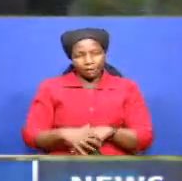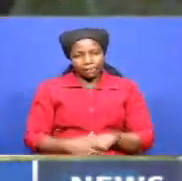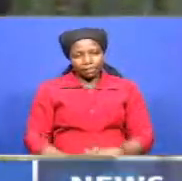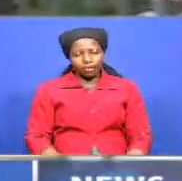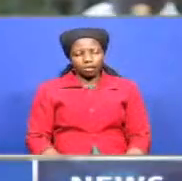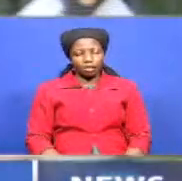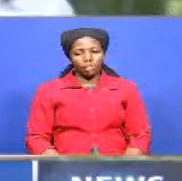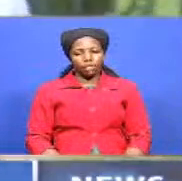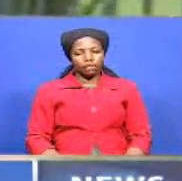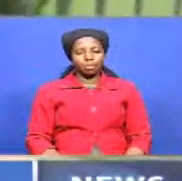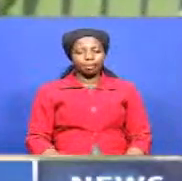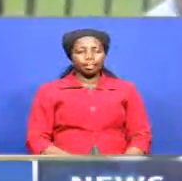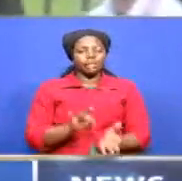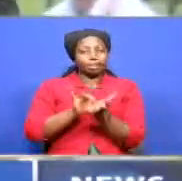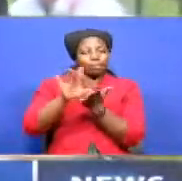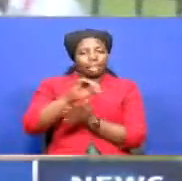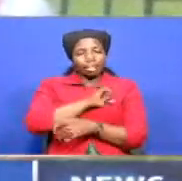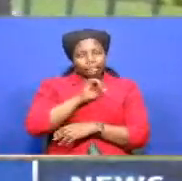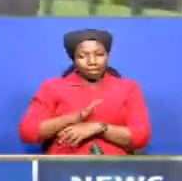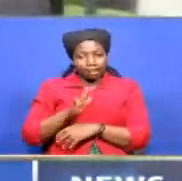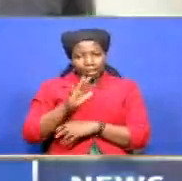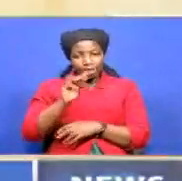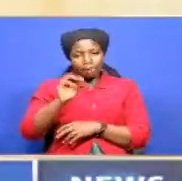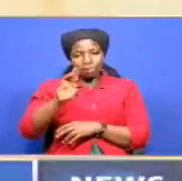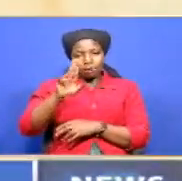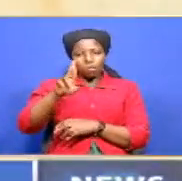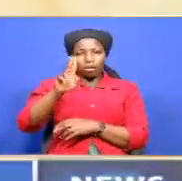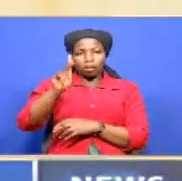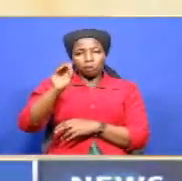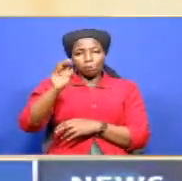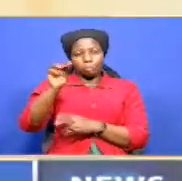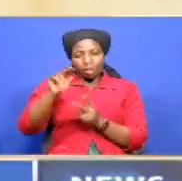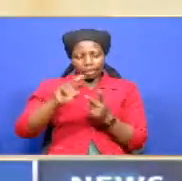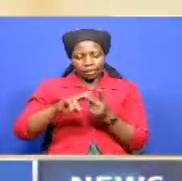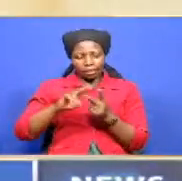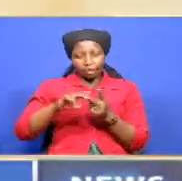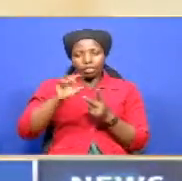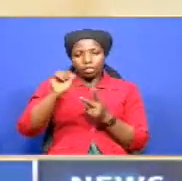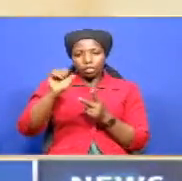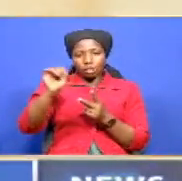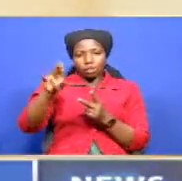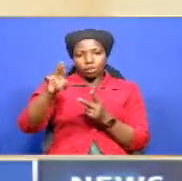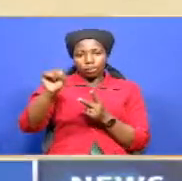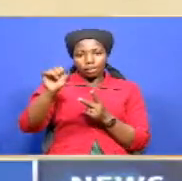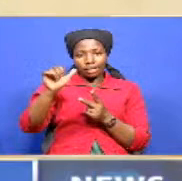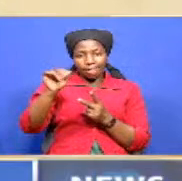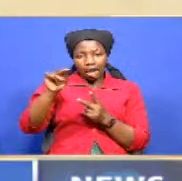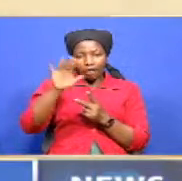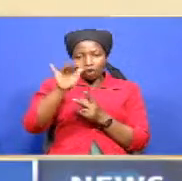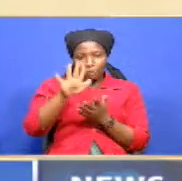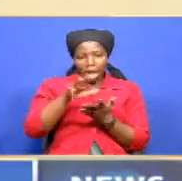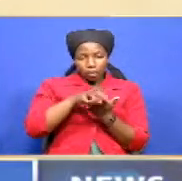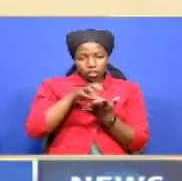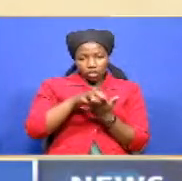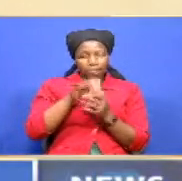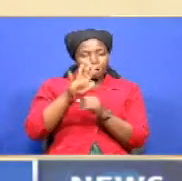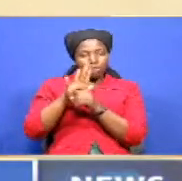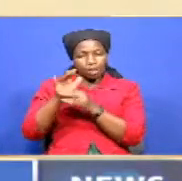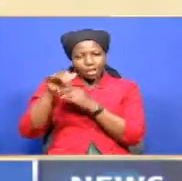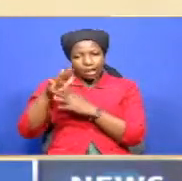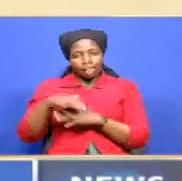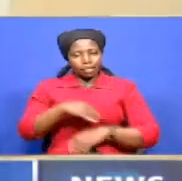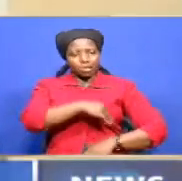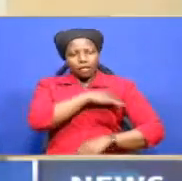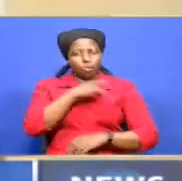The ouster of Senators Kipchumba Murkomen and Susan Kihika from their positions of Majority Leader and Chief with